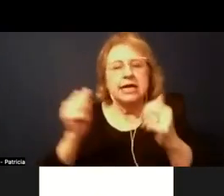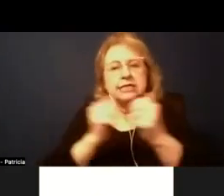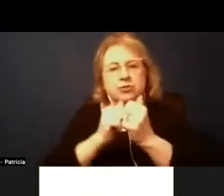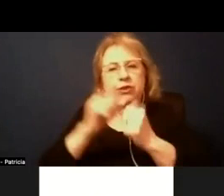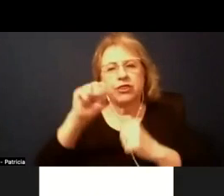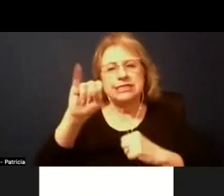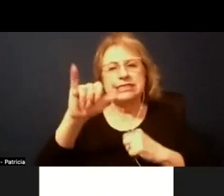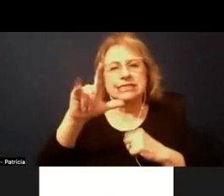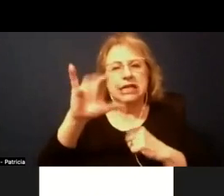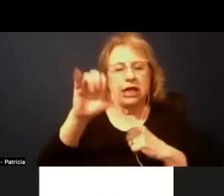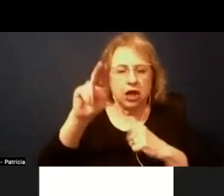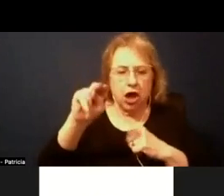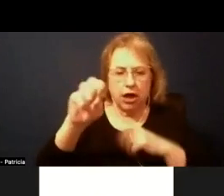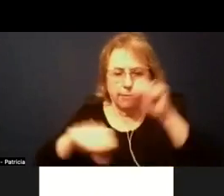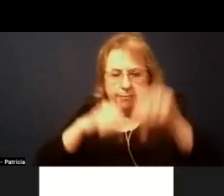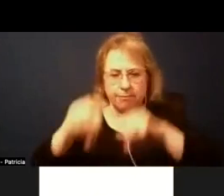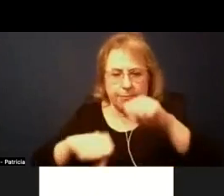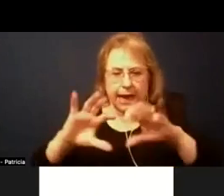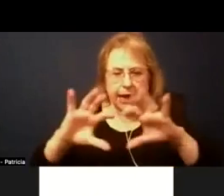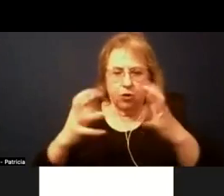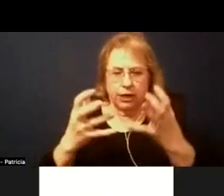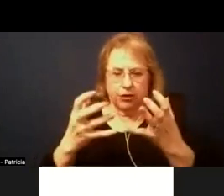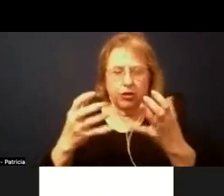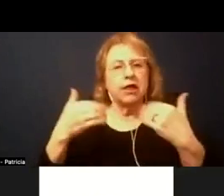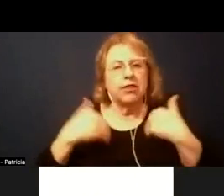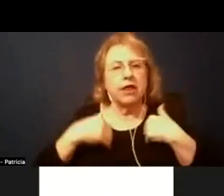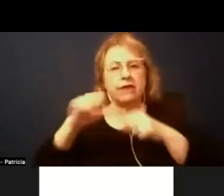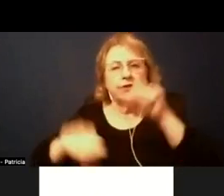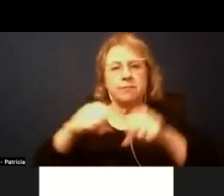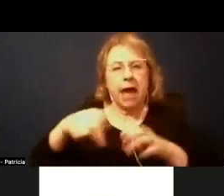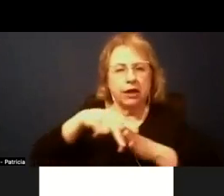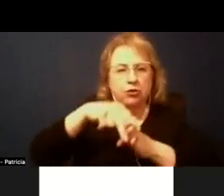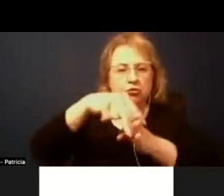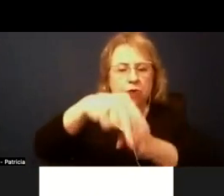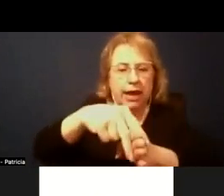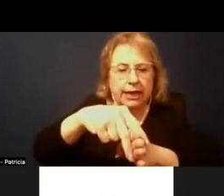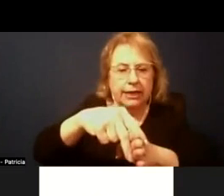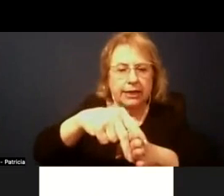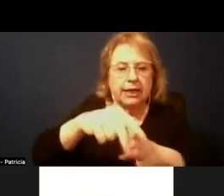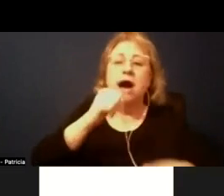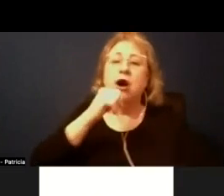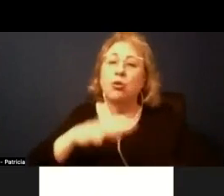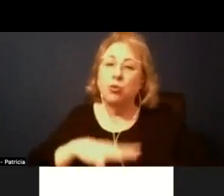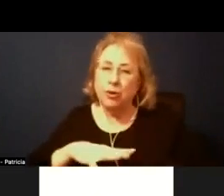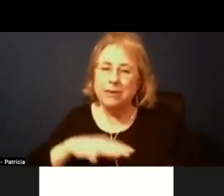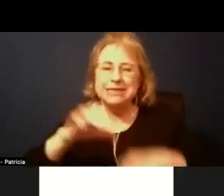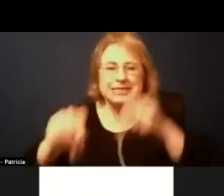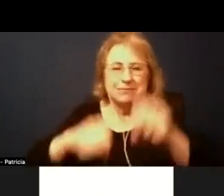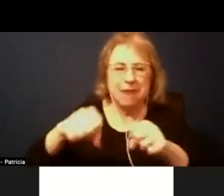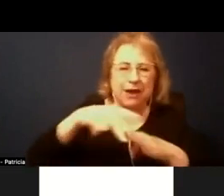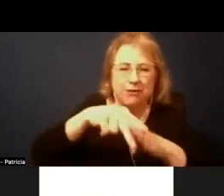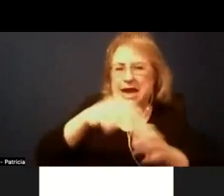MoveSanMateo.org. There's going to be a bike ride. It's on March 20. It's a women's bike ride, but everyone is welcome.